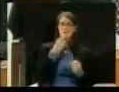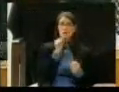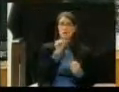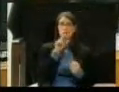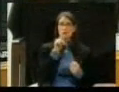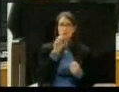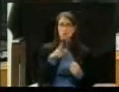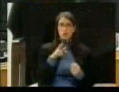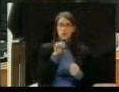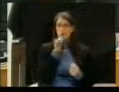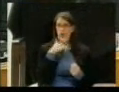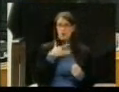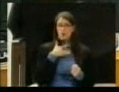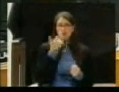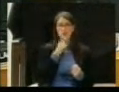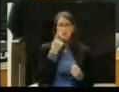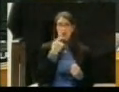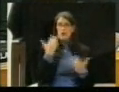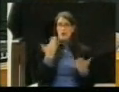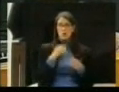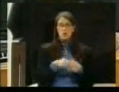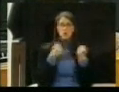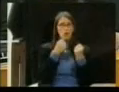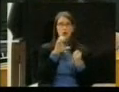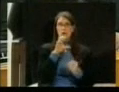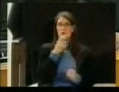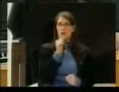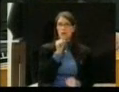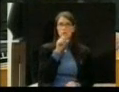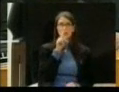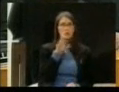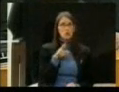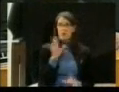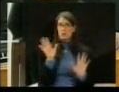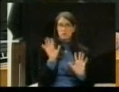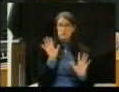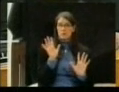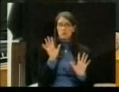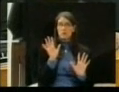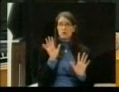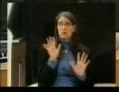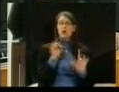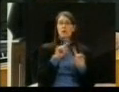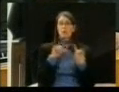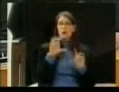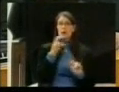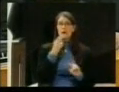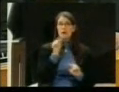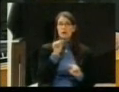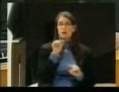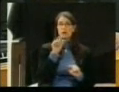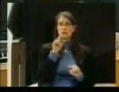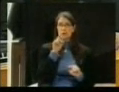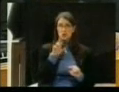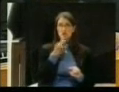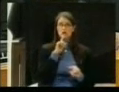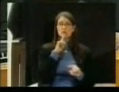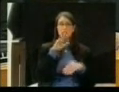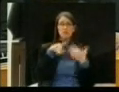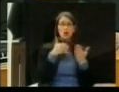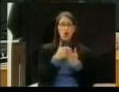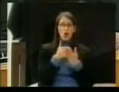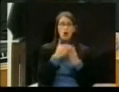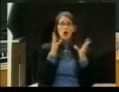Section E of the charter says, In all proceedings of the commission, to either elect officers of the commission or to fill vacancies in elected